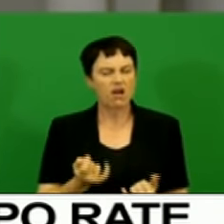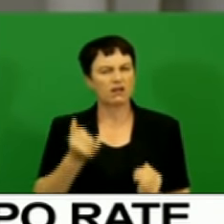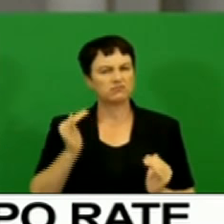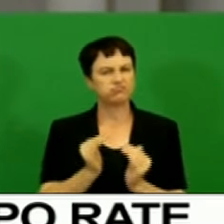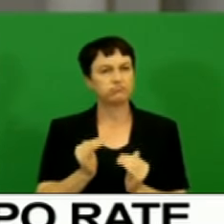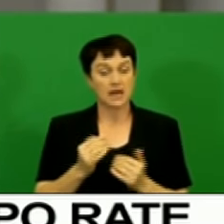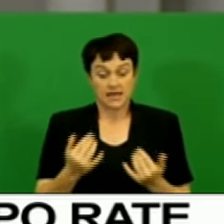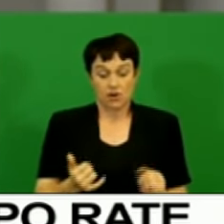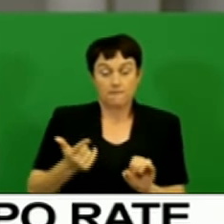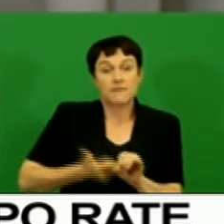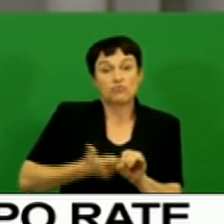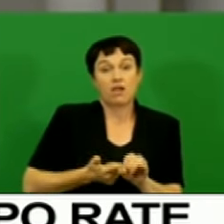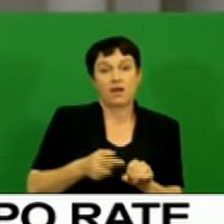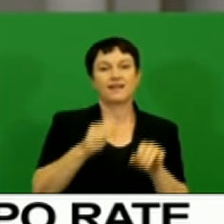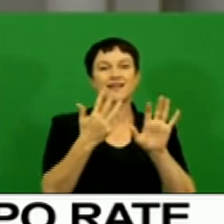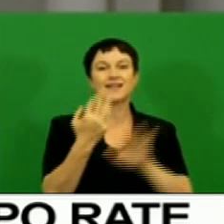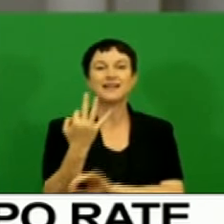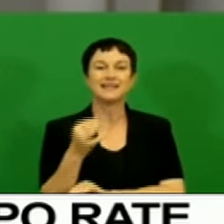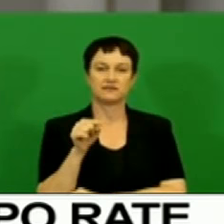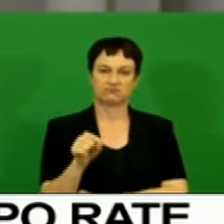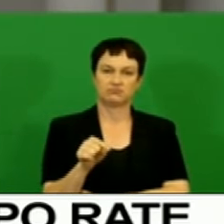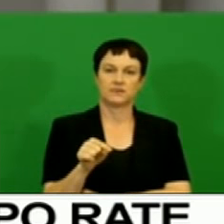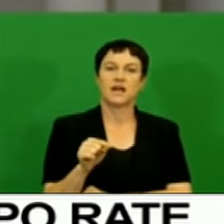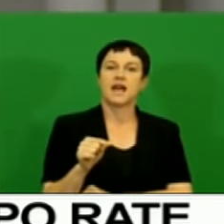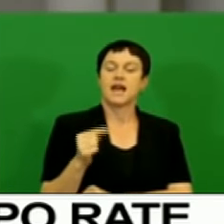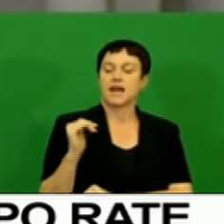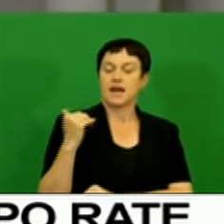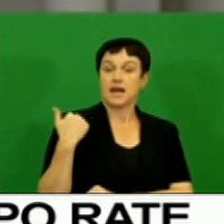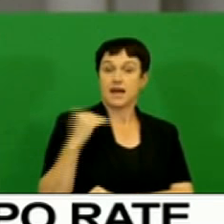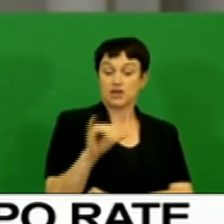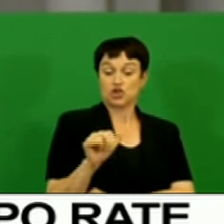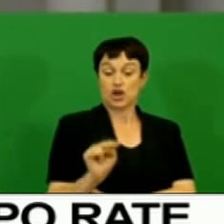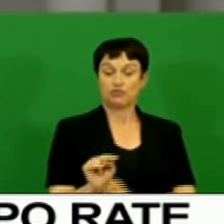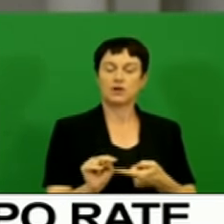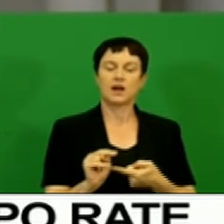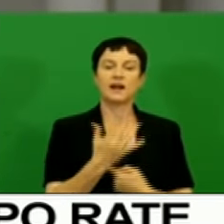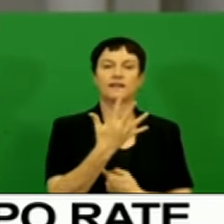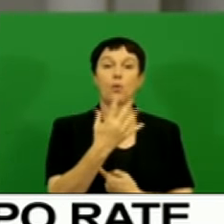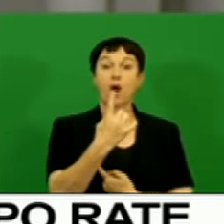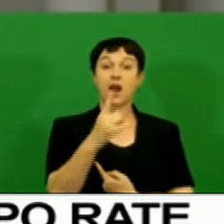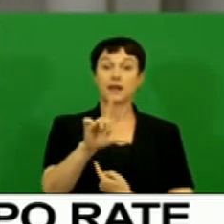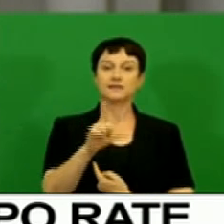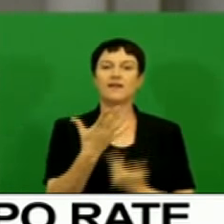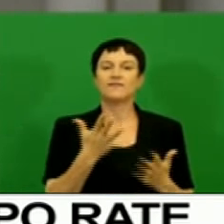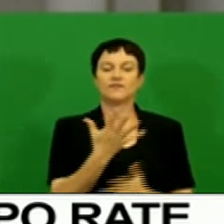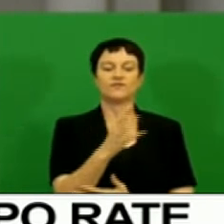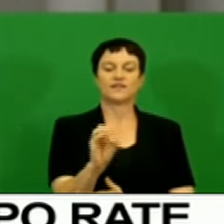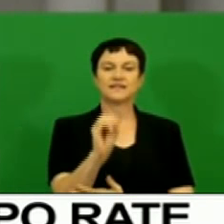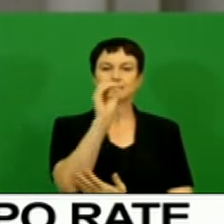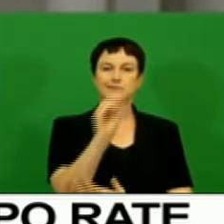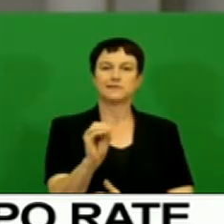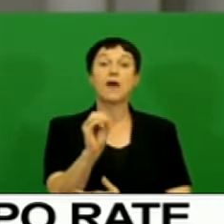93 octane petrol increased by 50 cents per litre in January. And a further increase can be